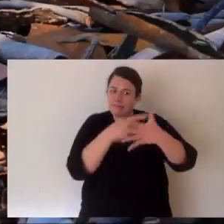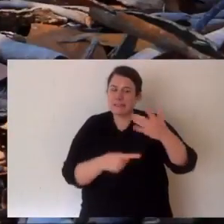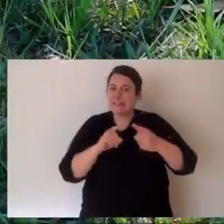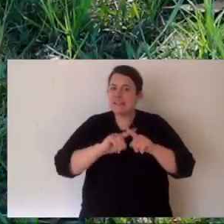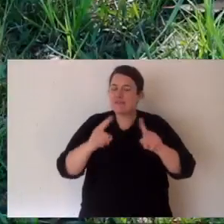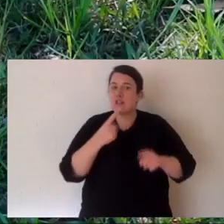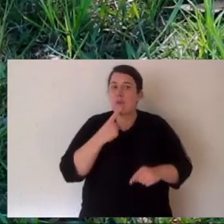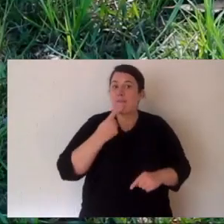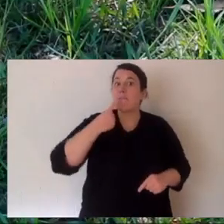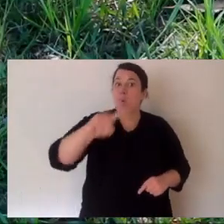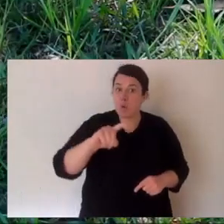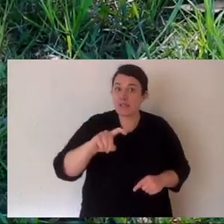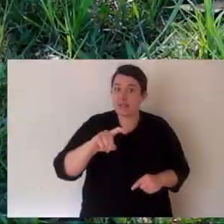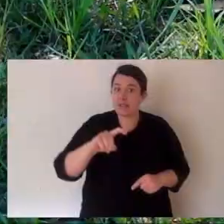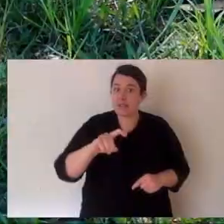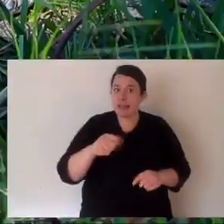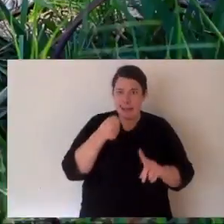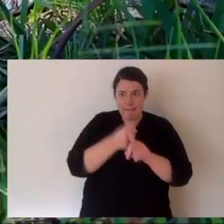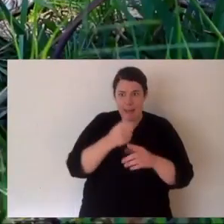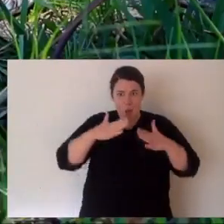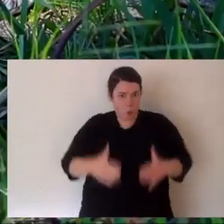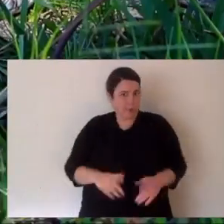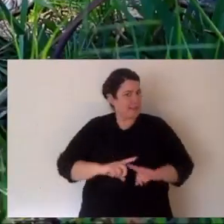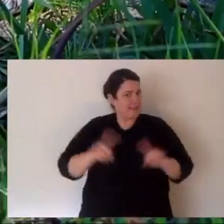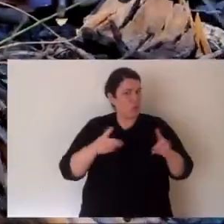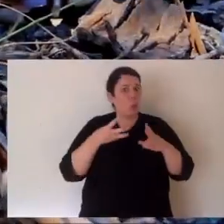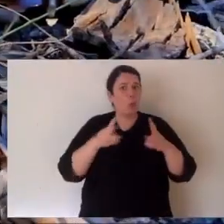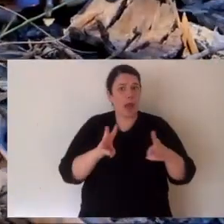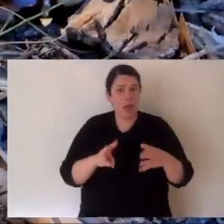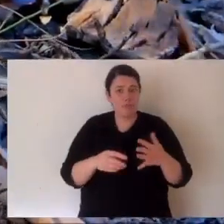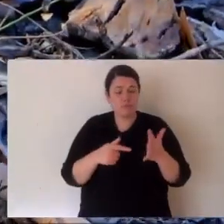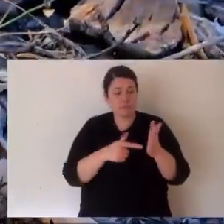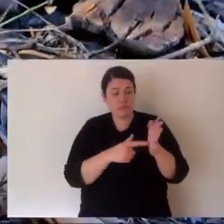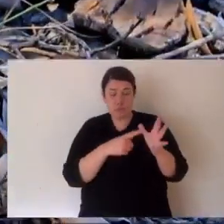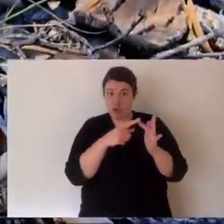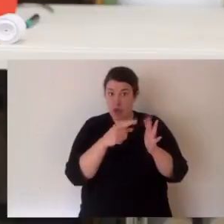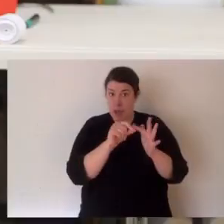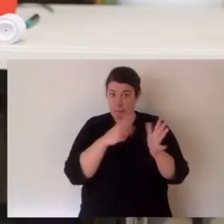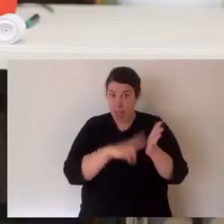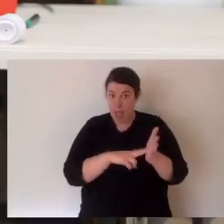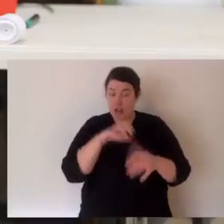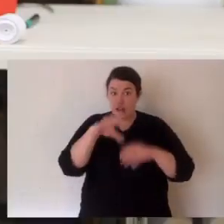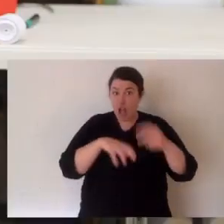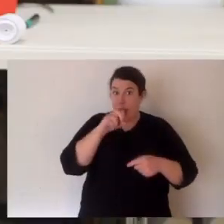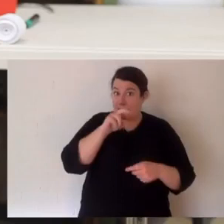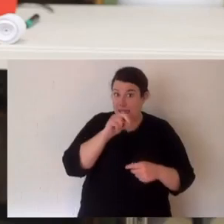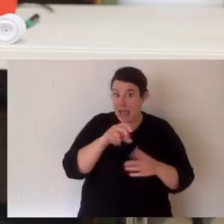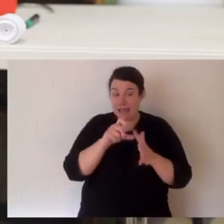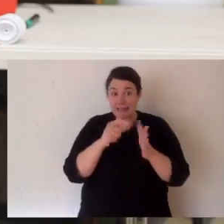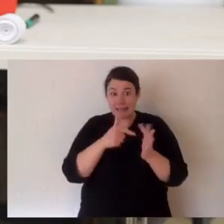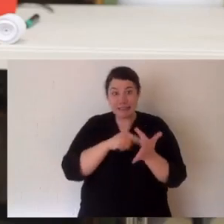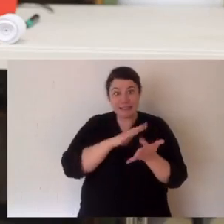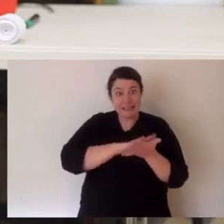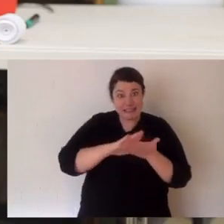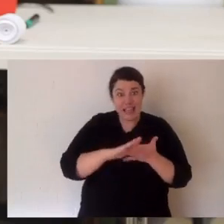each have different venoms. And the venoms behave and work differently. So those groups are taipans, tiger snakes, death